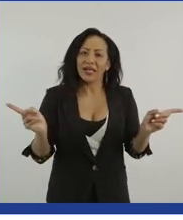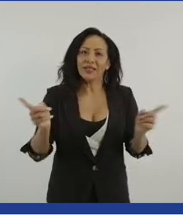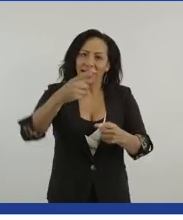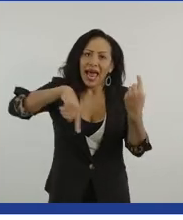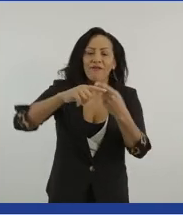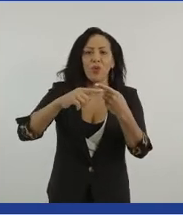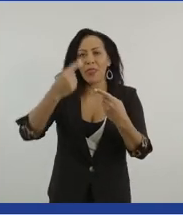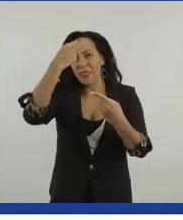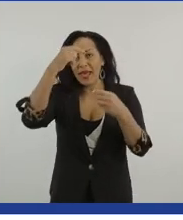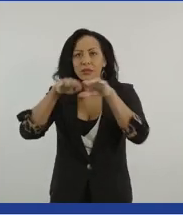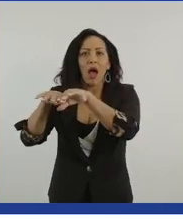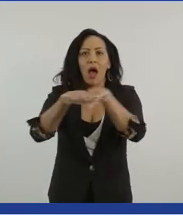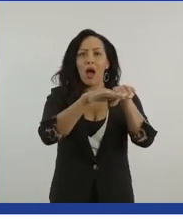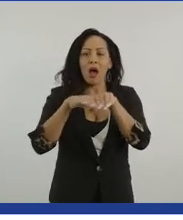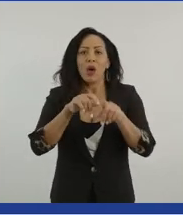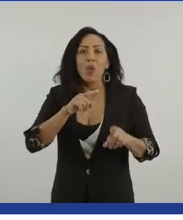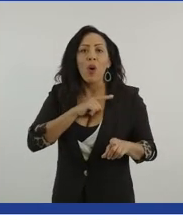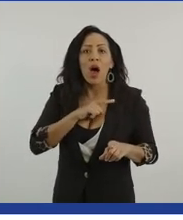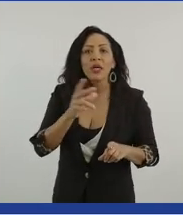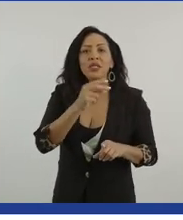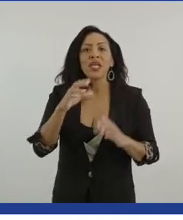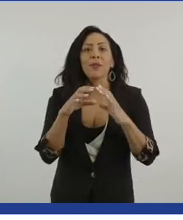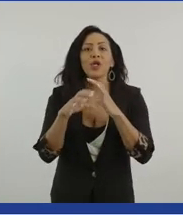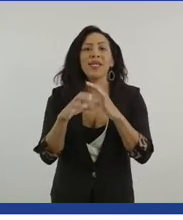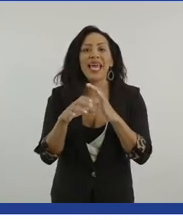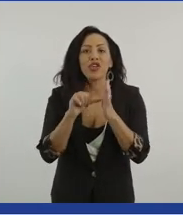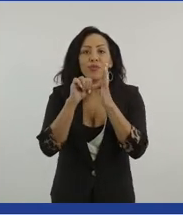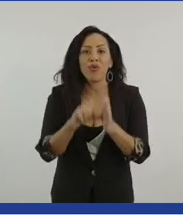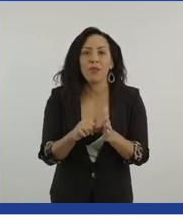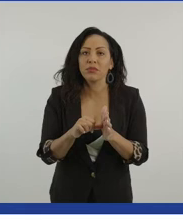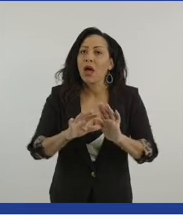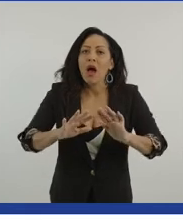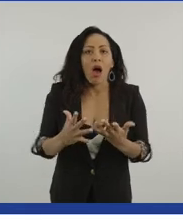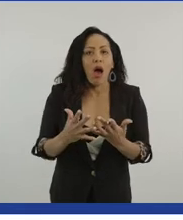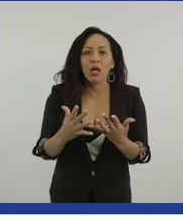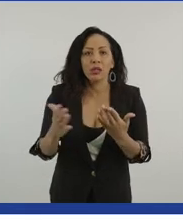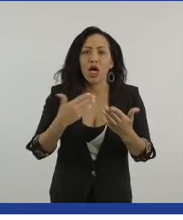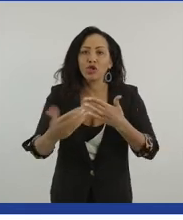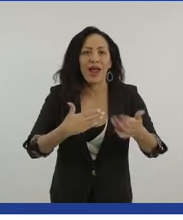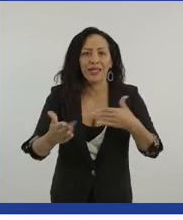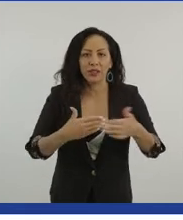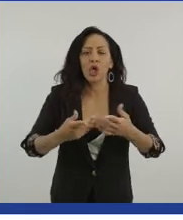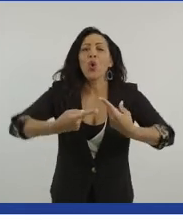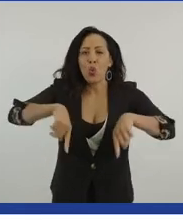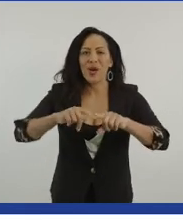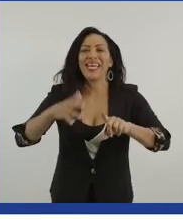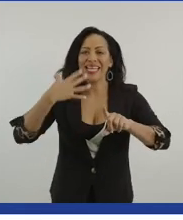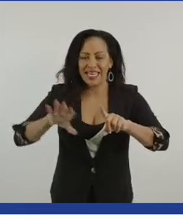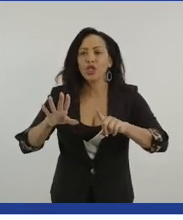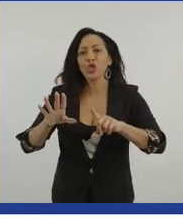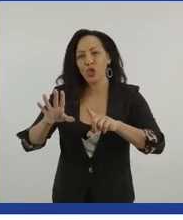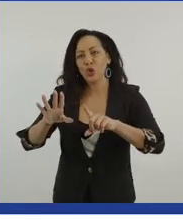communication issues that people with disabilities have aren't addressed. And we need to address those from school